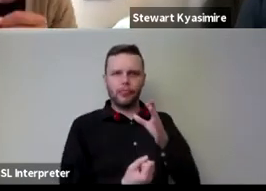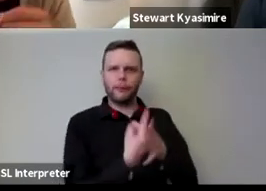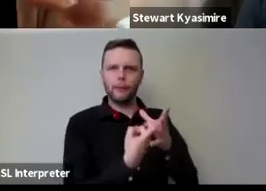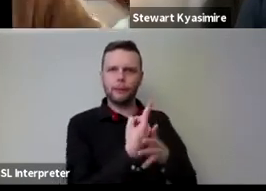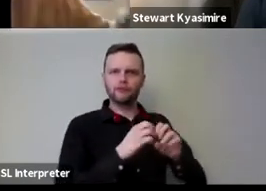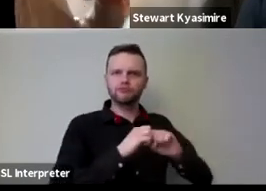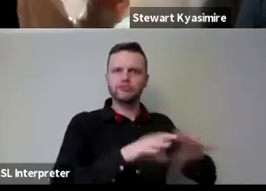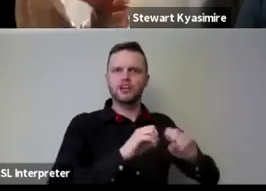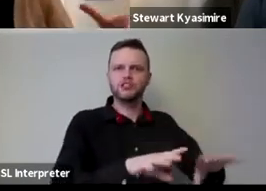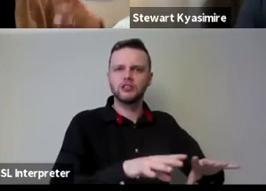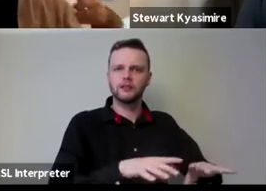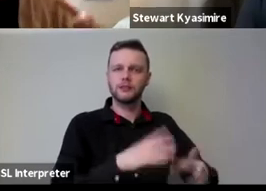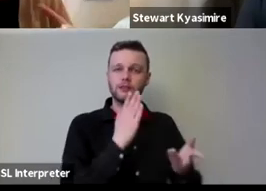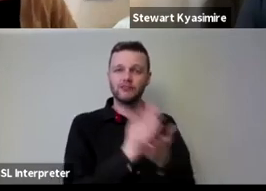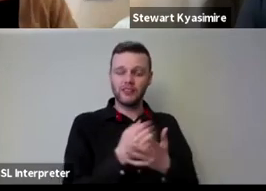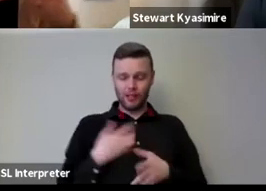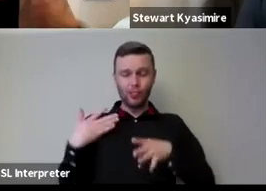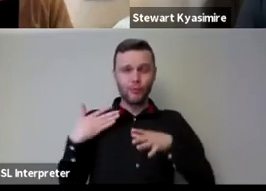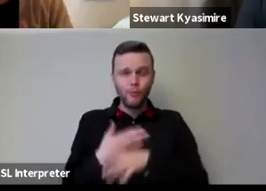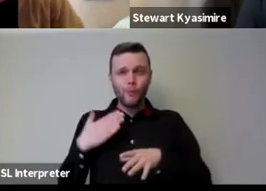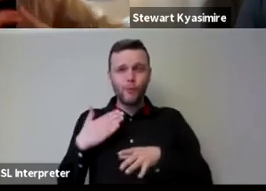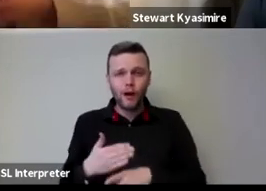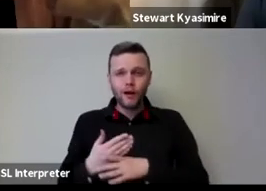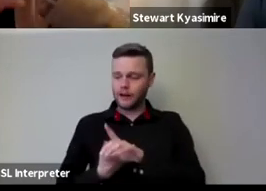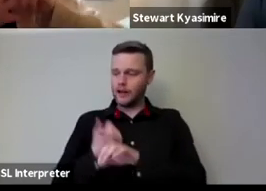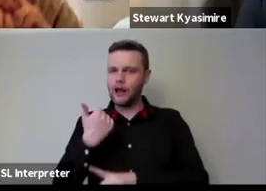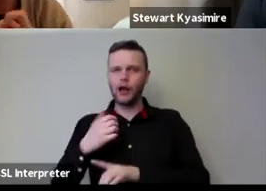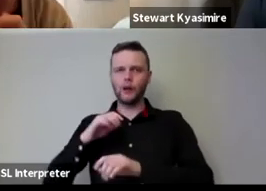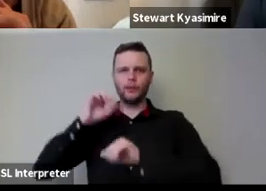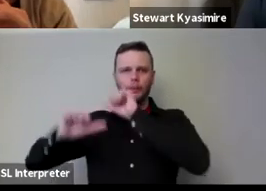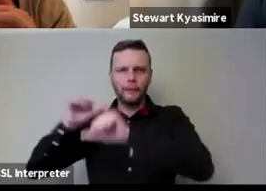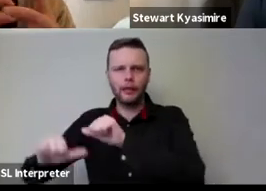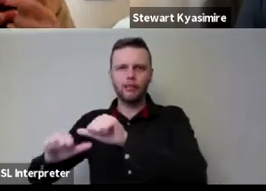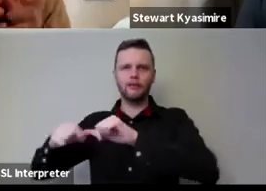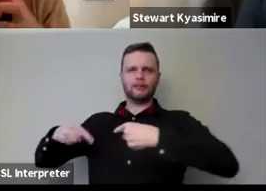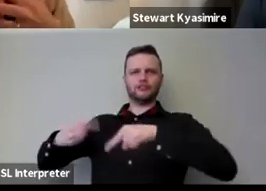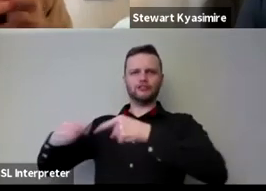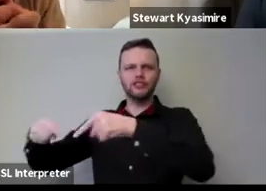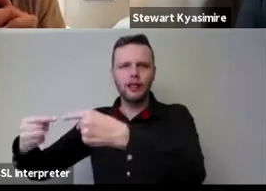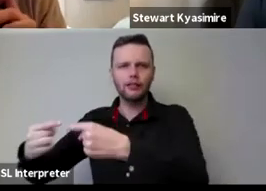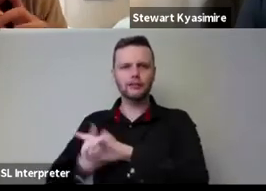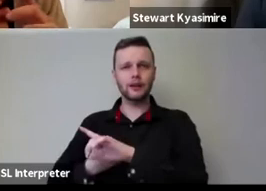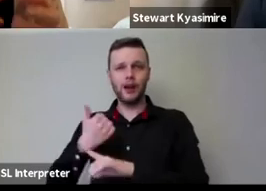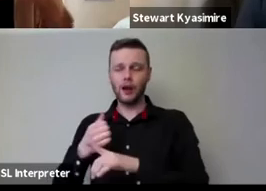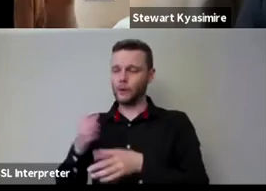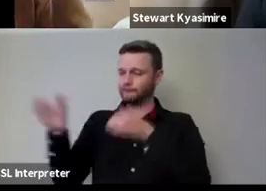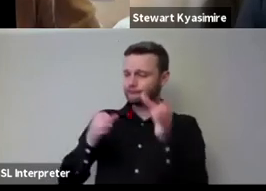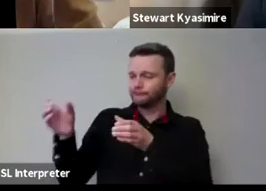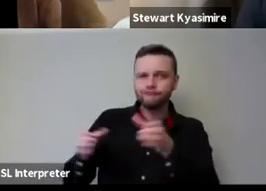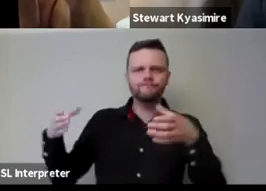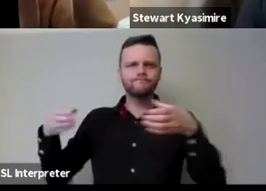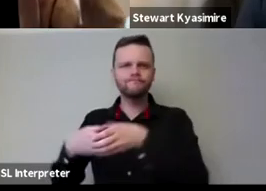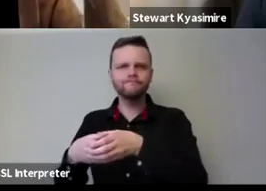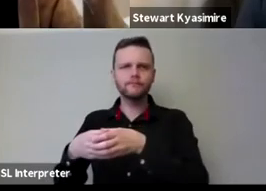but actually it's the work and the way of working and the methodologies and the challenge that we bring to things and the way we bring people together and the way that we